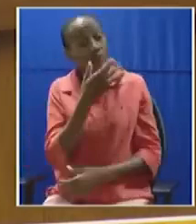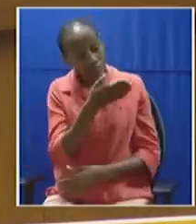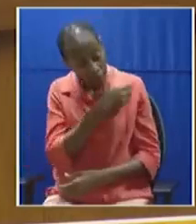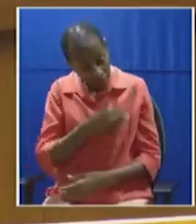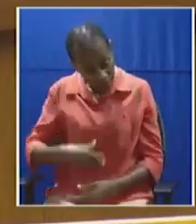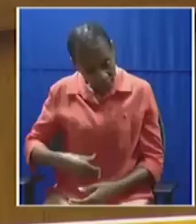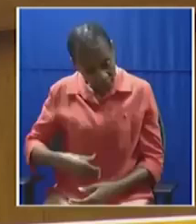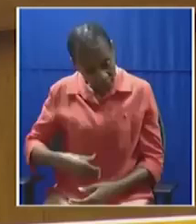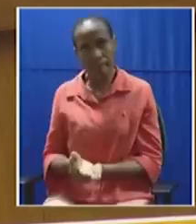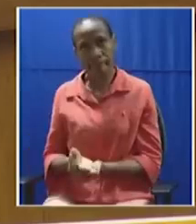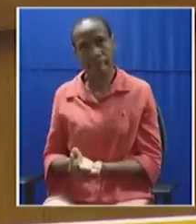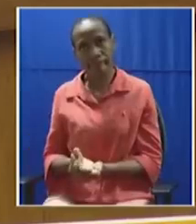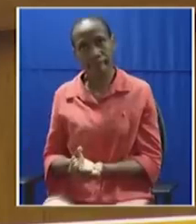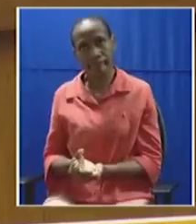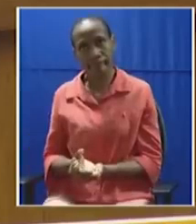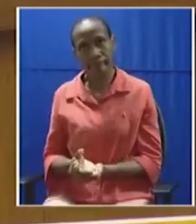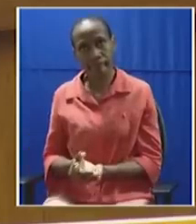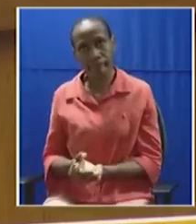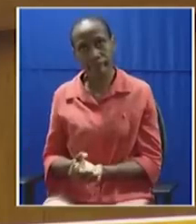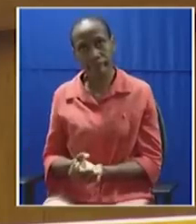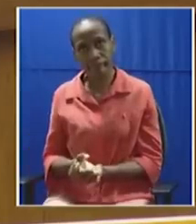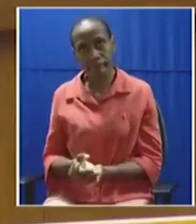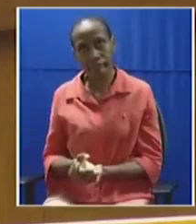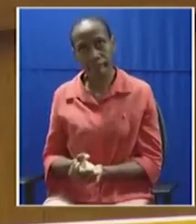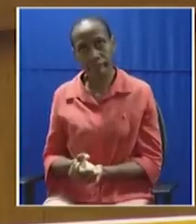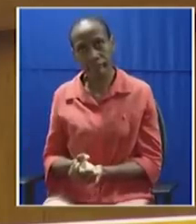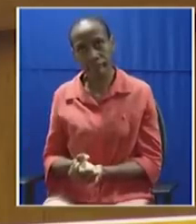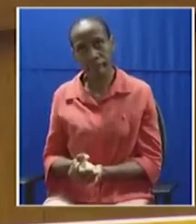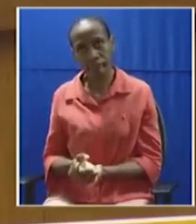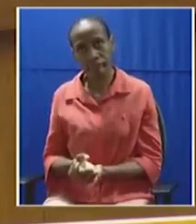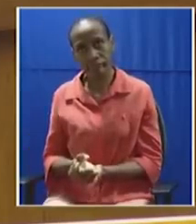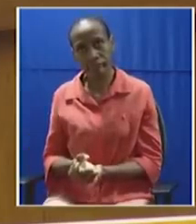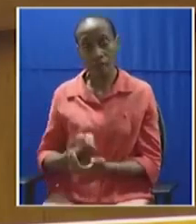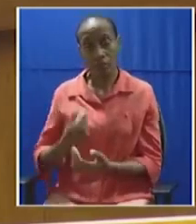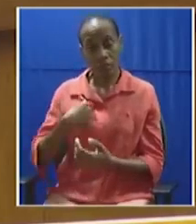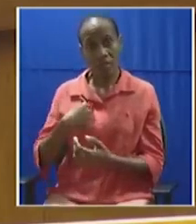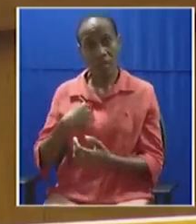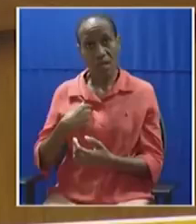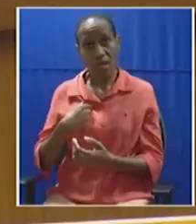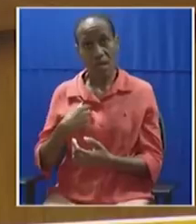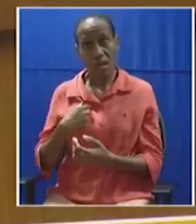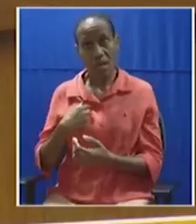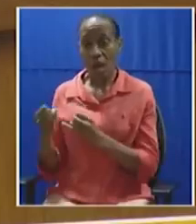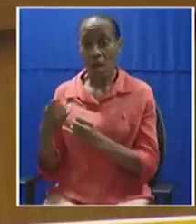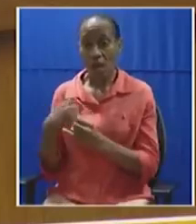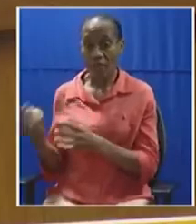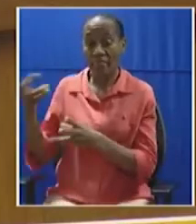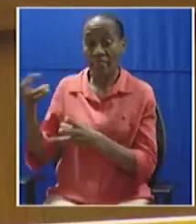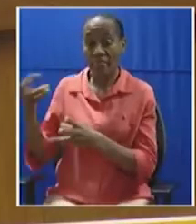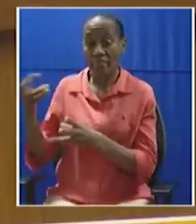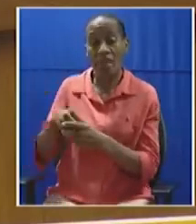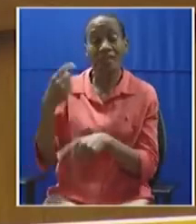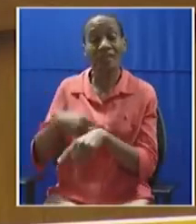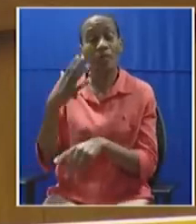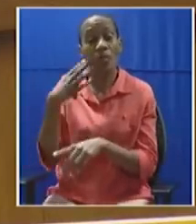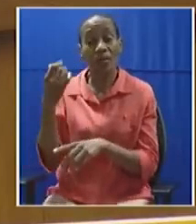we were invited on a trip of struggle by the preeminent